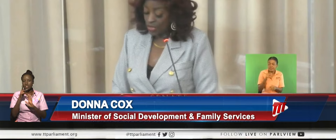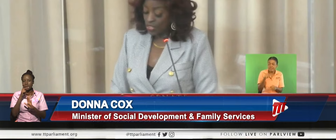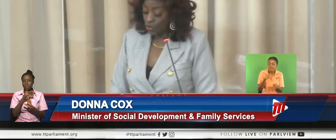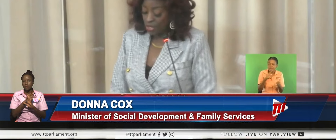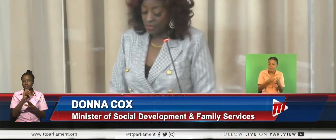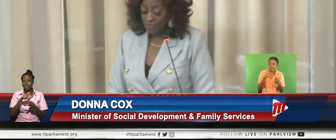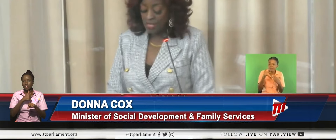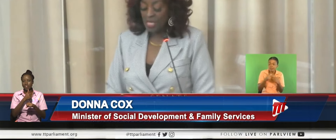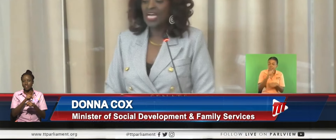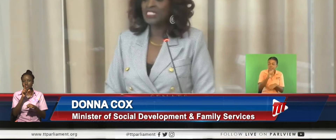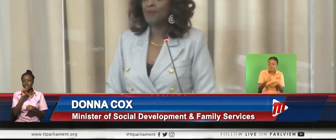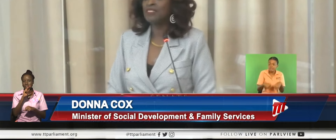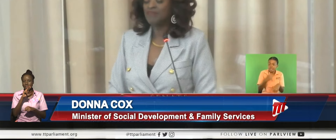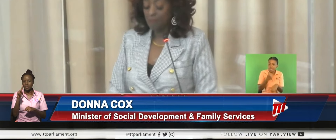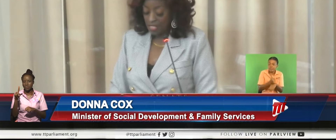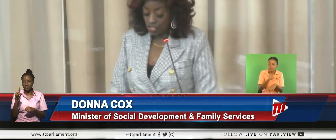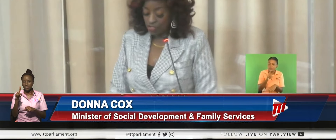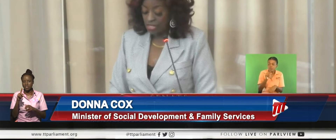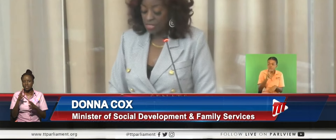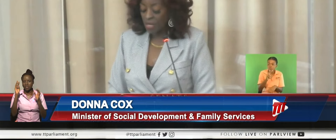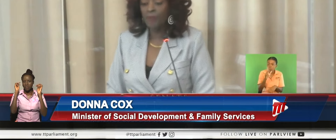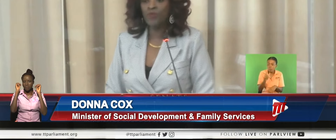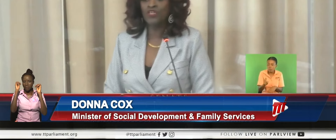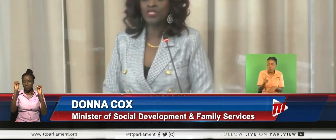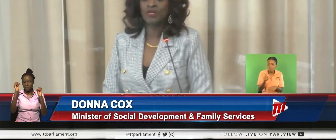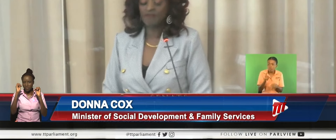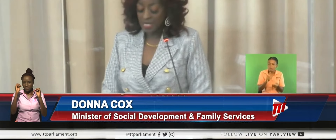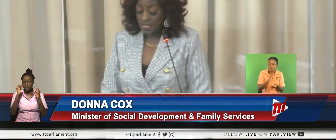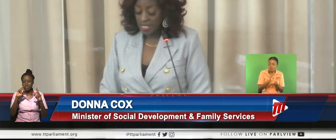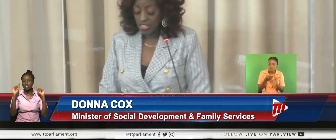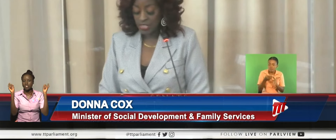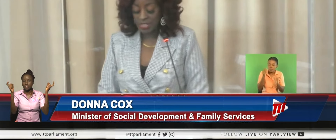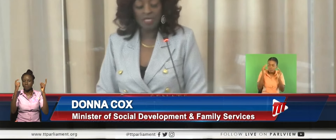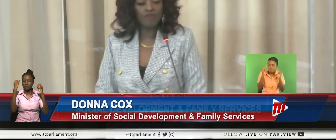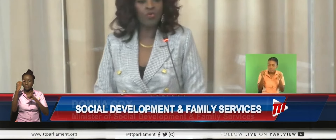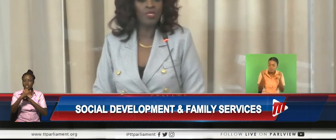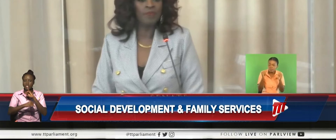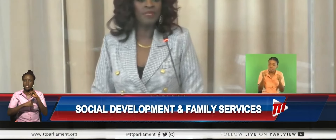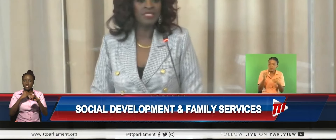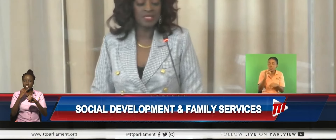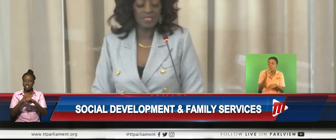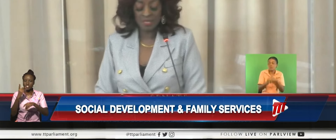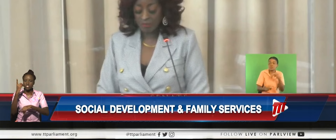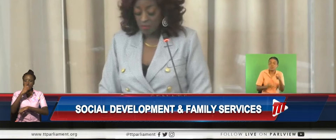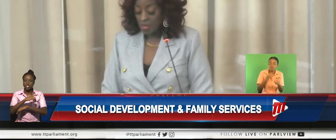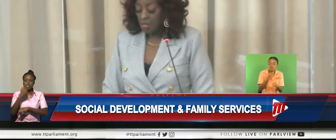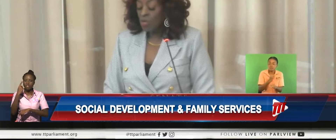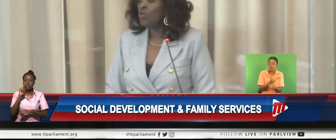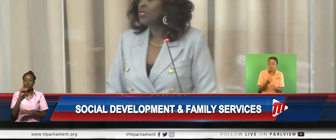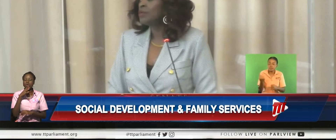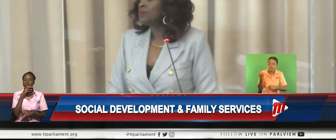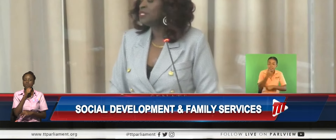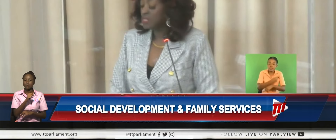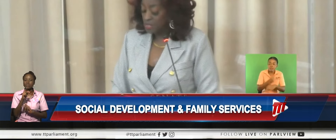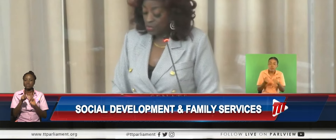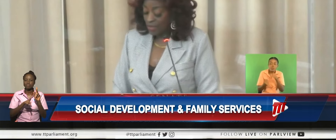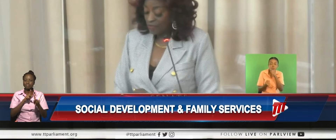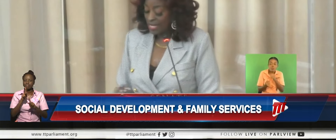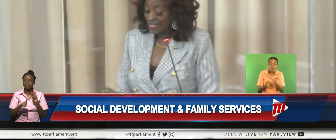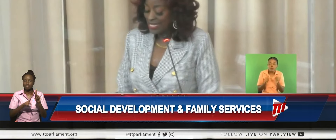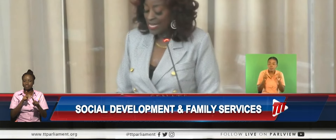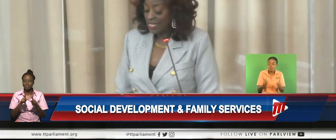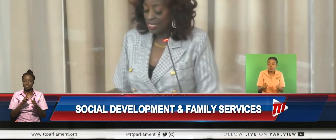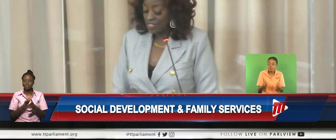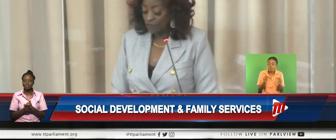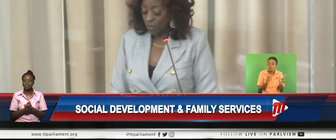2021 as part of the ministry's commemoration of International Day of Older Persons. All the persons who